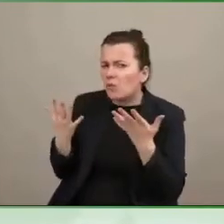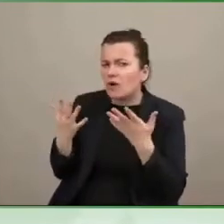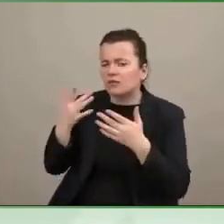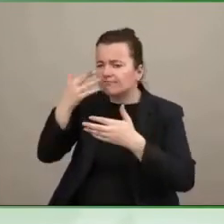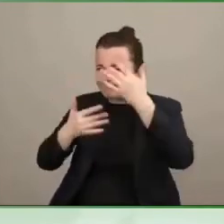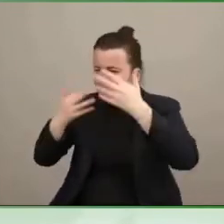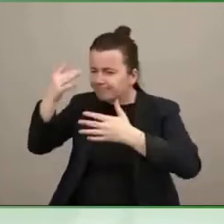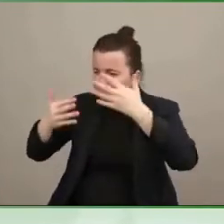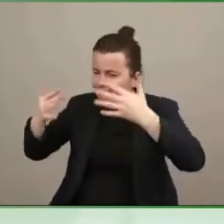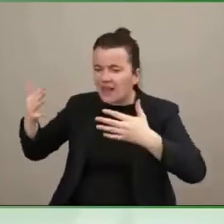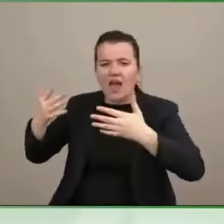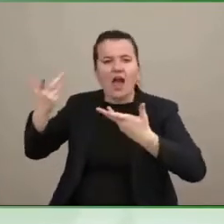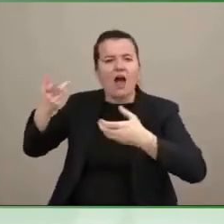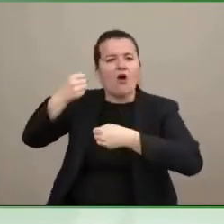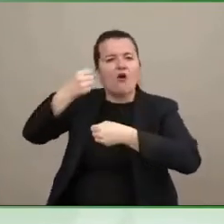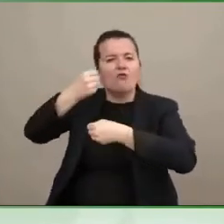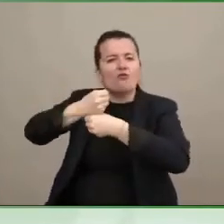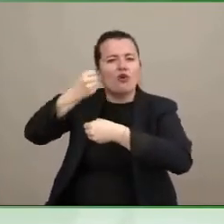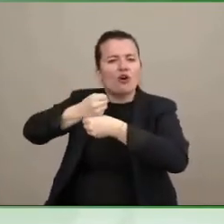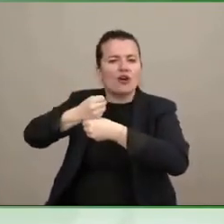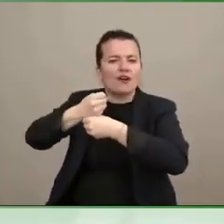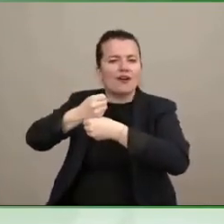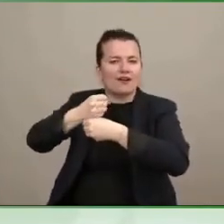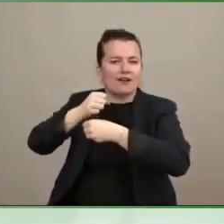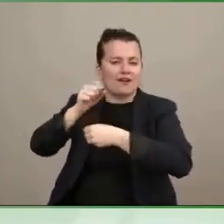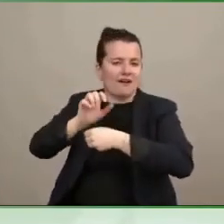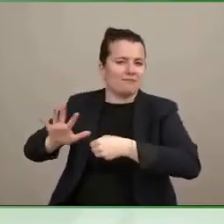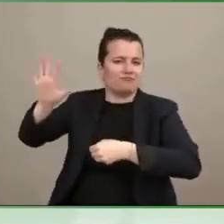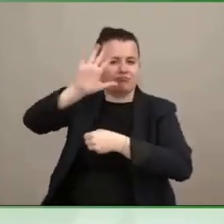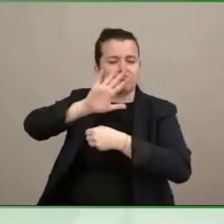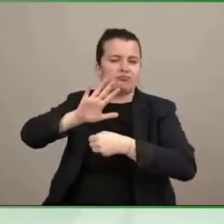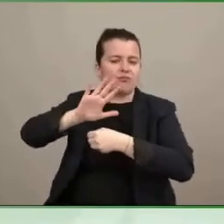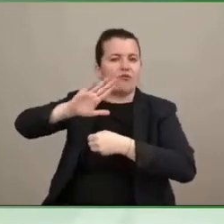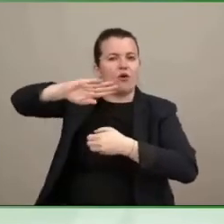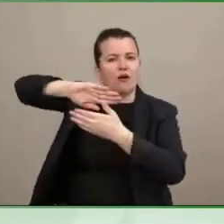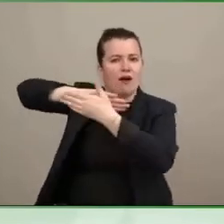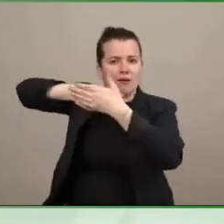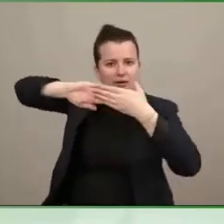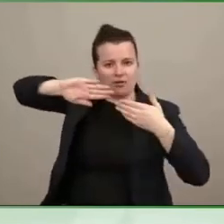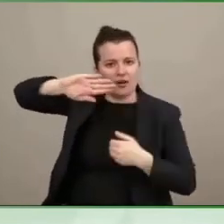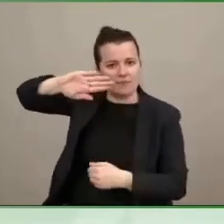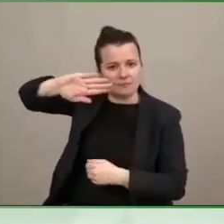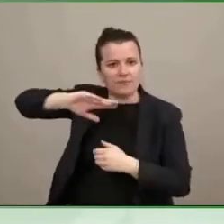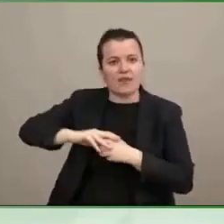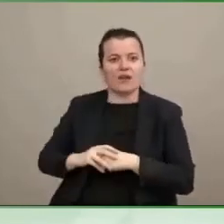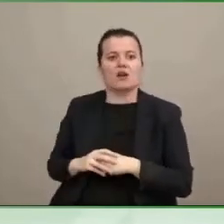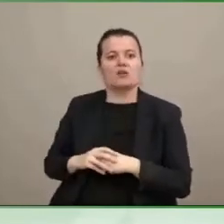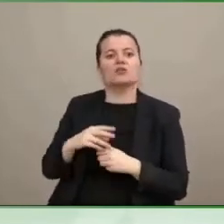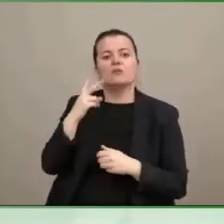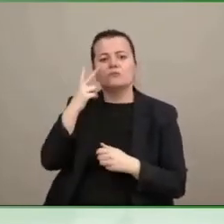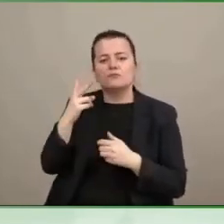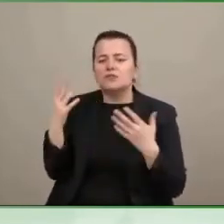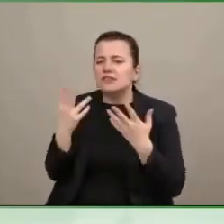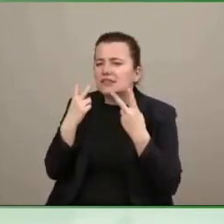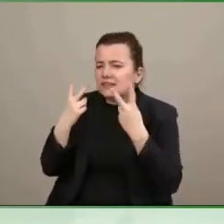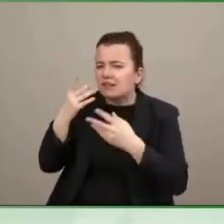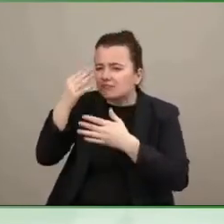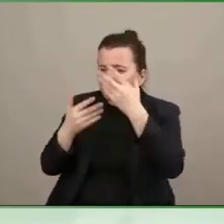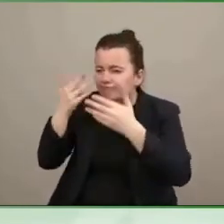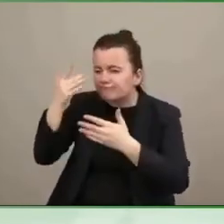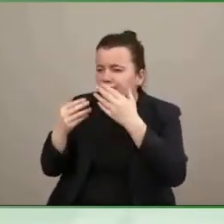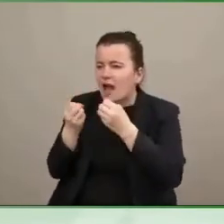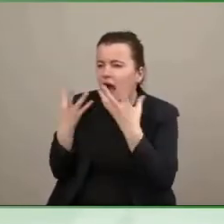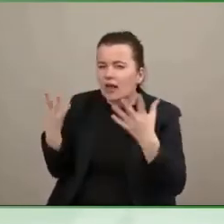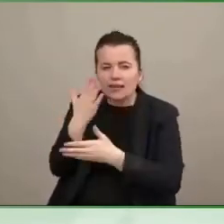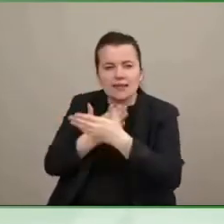that are produced on the first Friday of the month called Jobs Friday. The numbers now of people with disabilities who are working